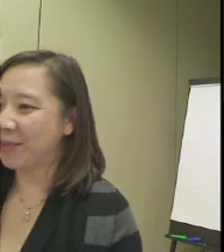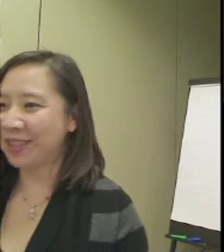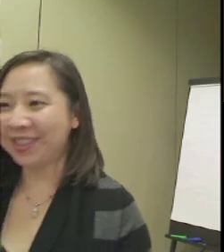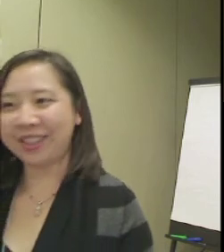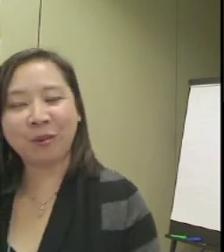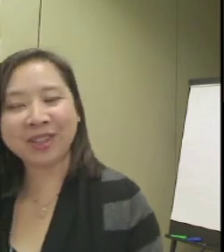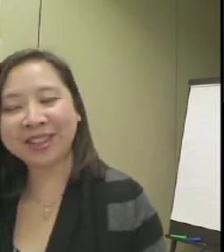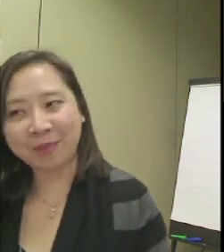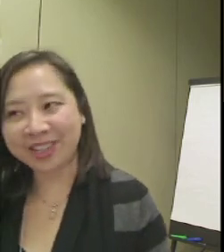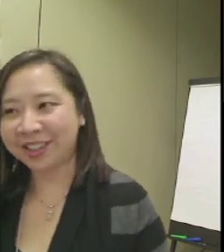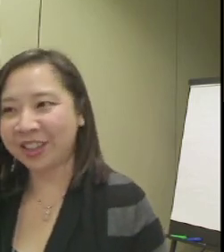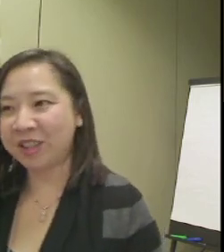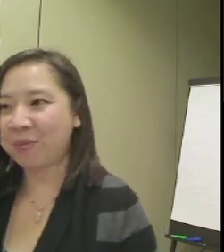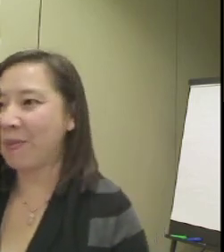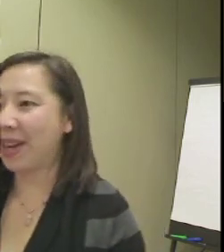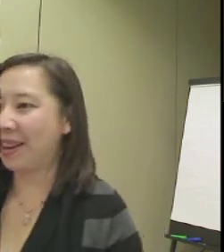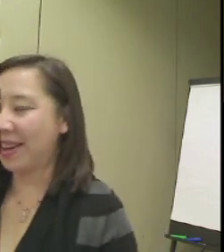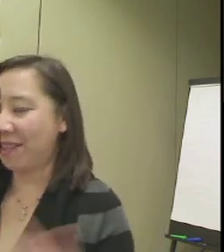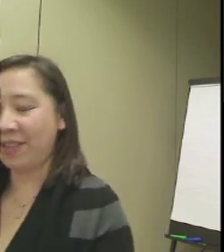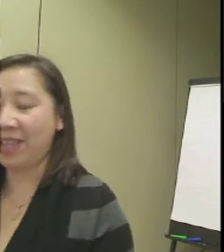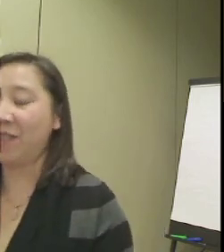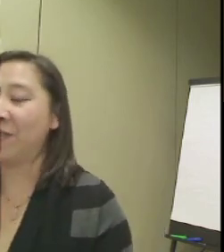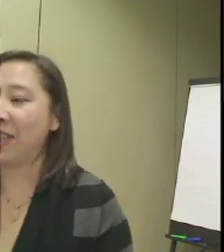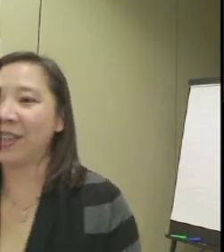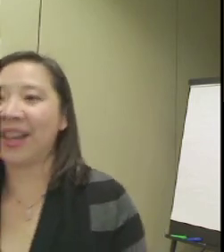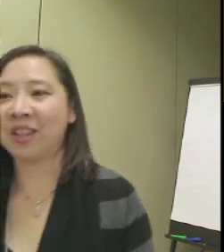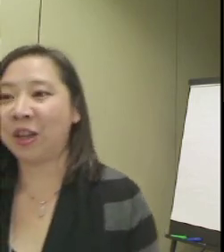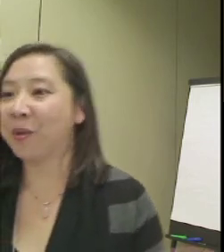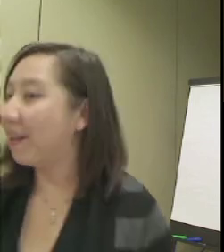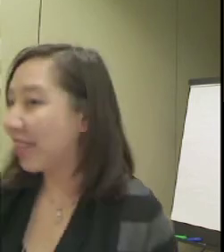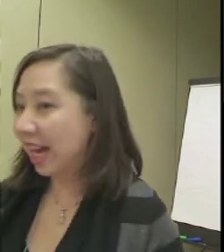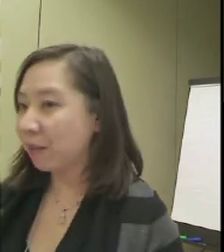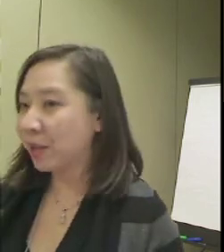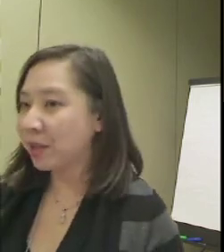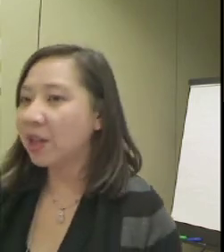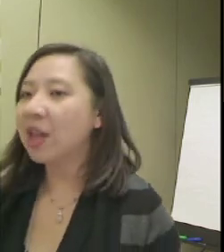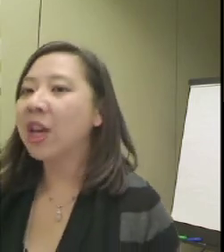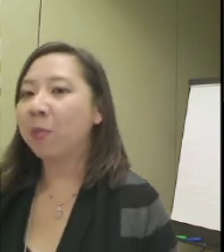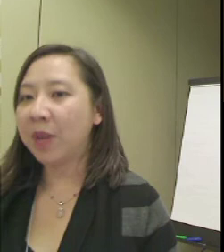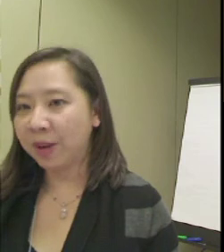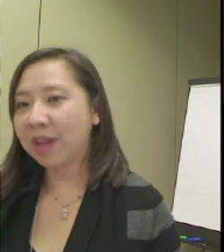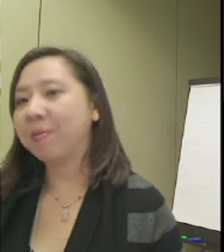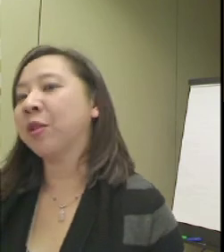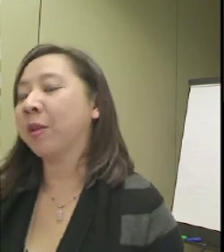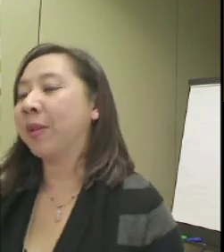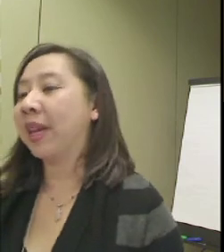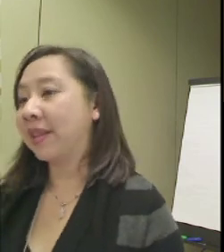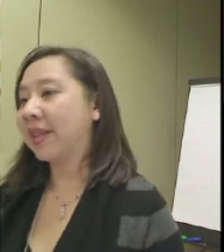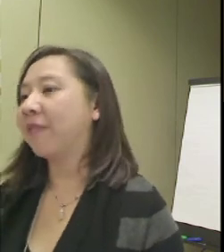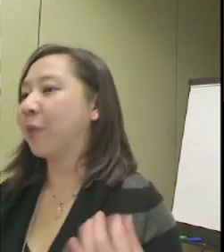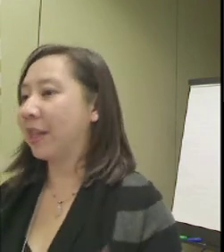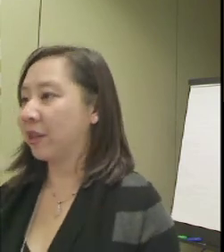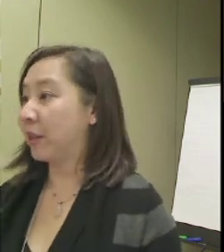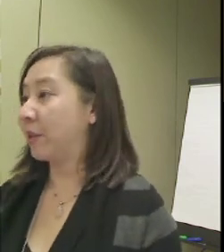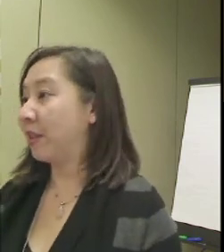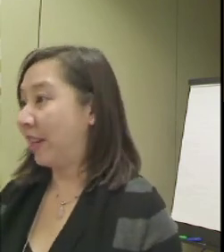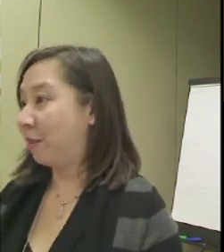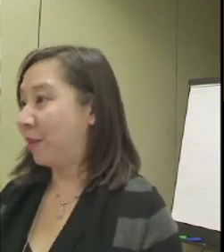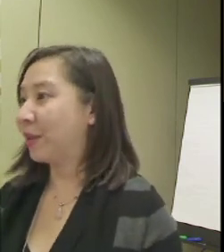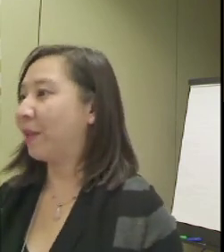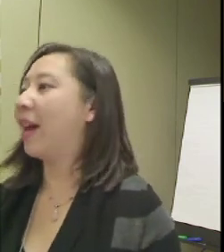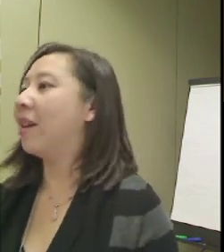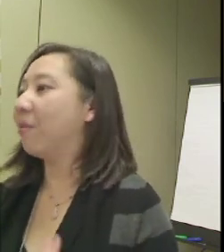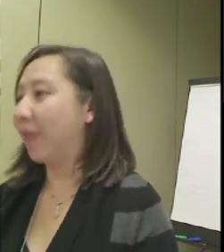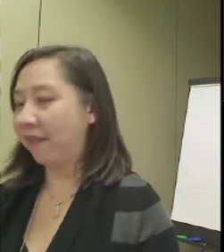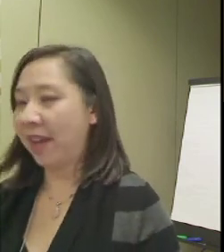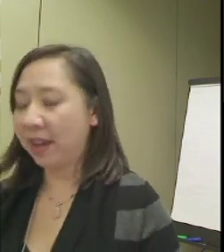with traveling exhibitions, it's always a limitation. We may get video footage that don't have any captions. We try and make sure we at least have the transcriptions